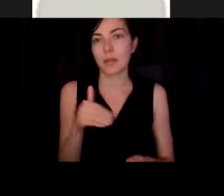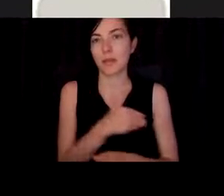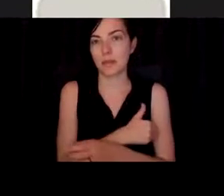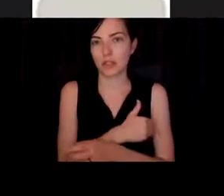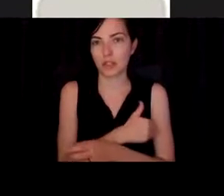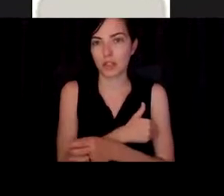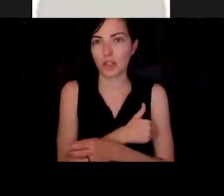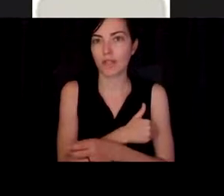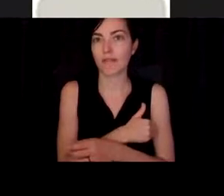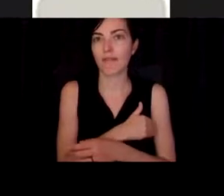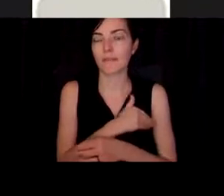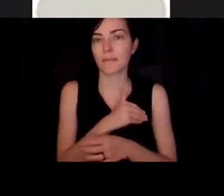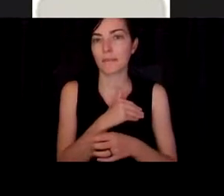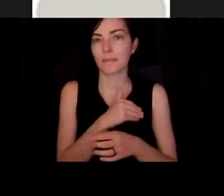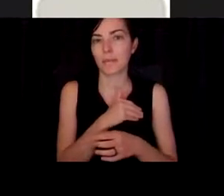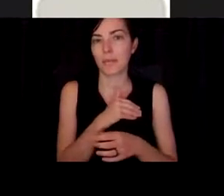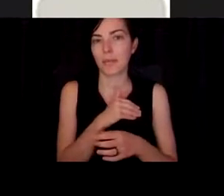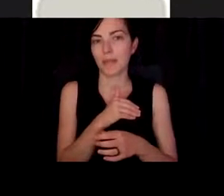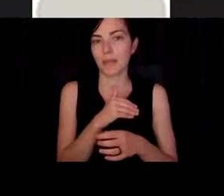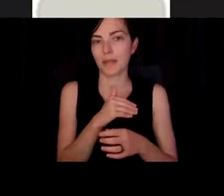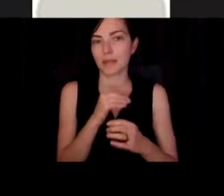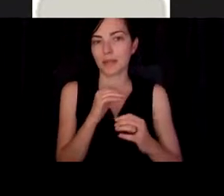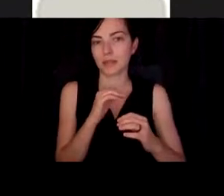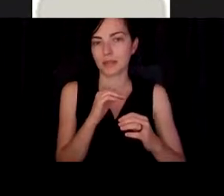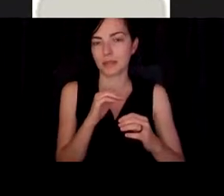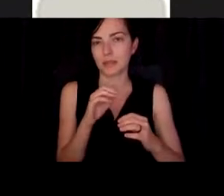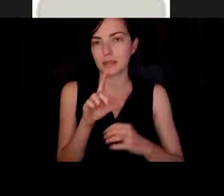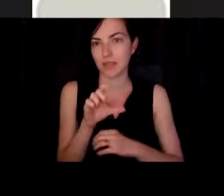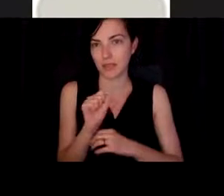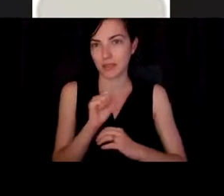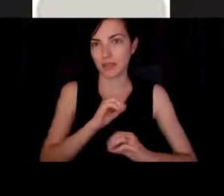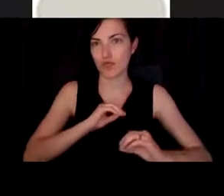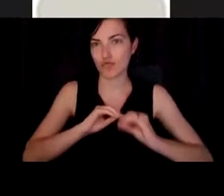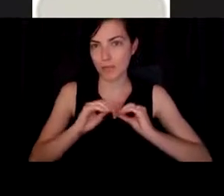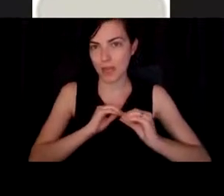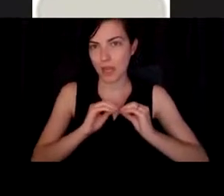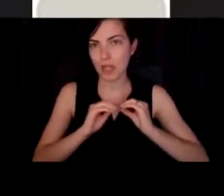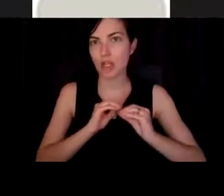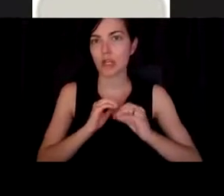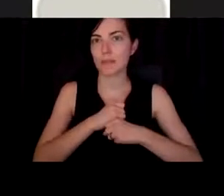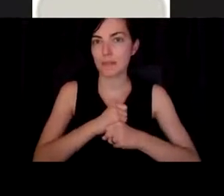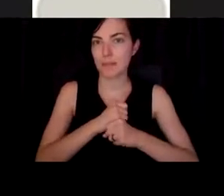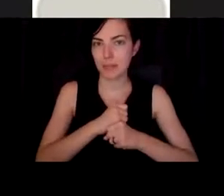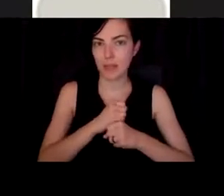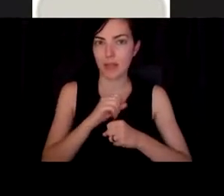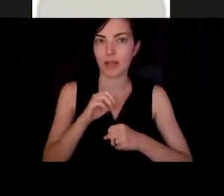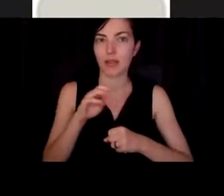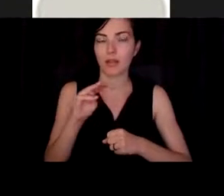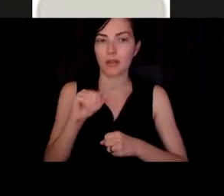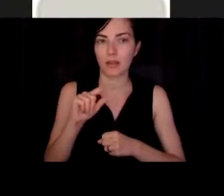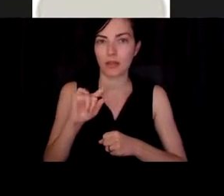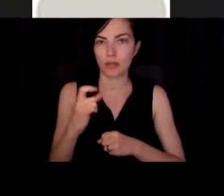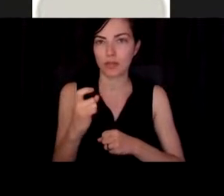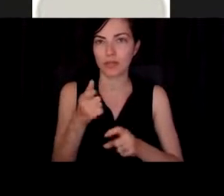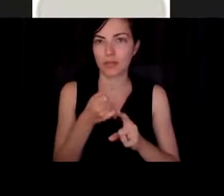both repair damage, um, make all the extracellular matrix and really affect the